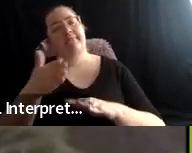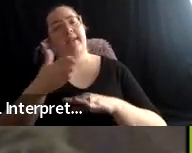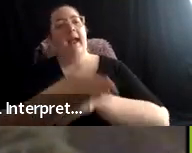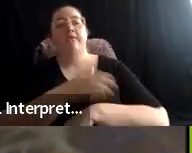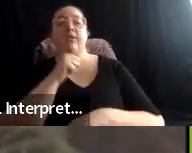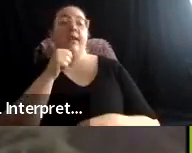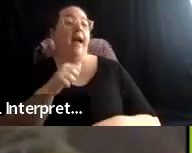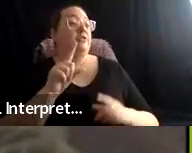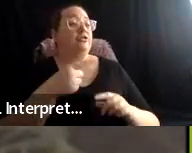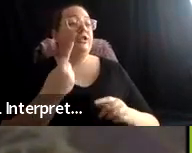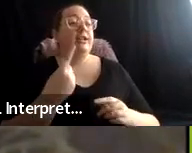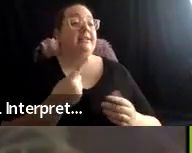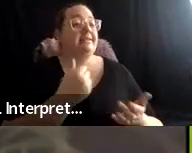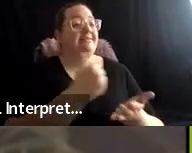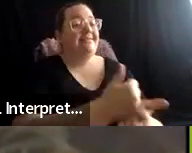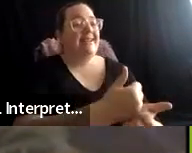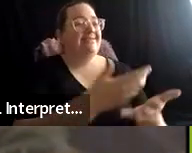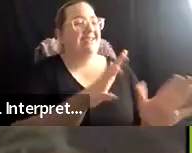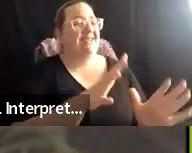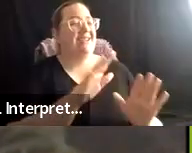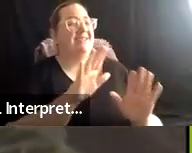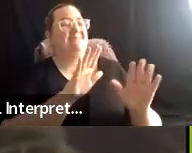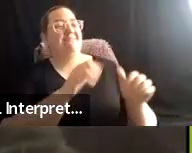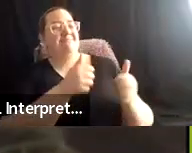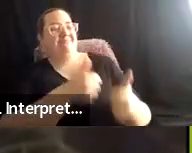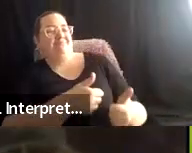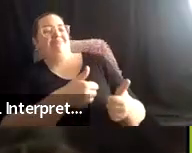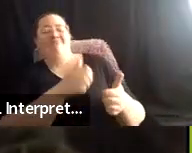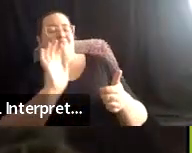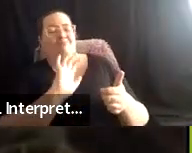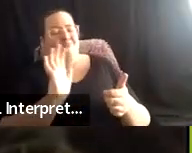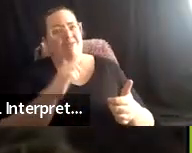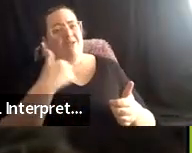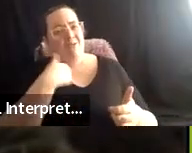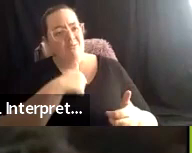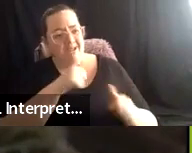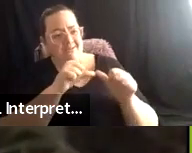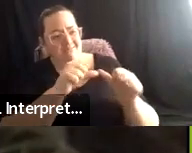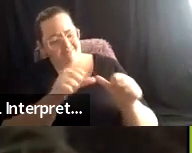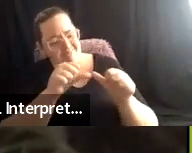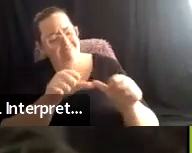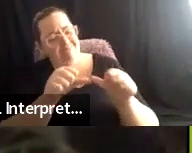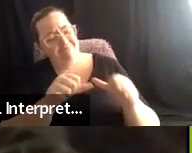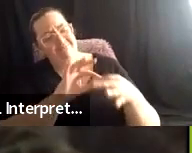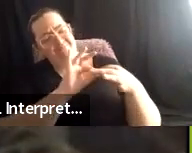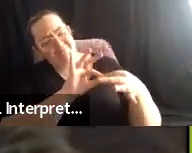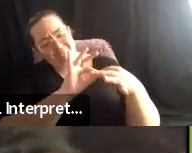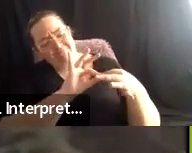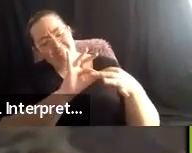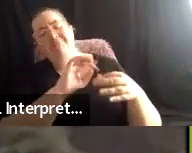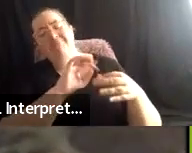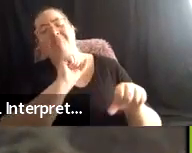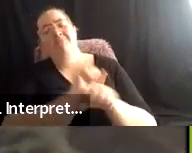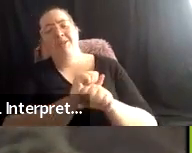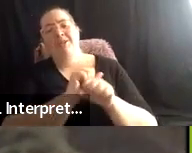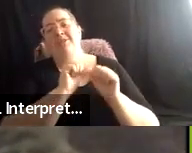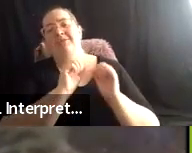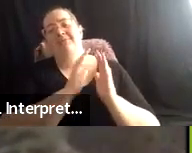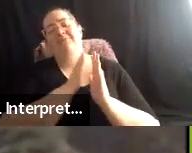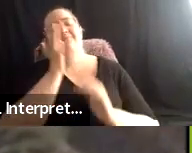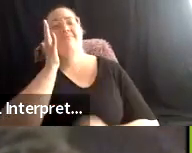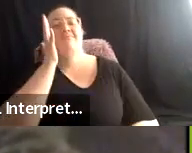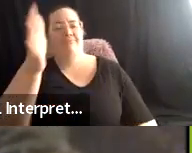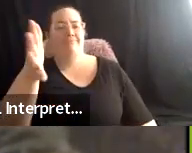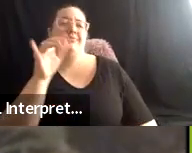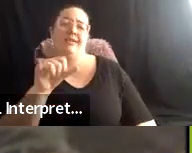leaving, but we're building our kinship network, um, as we go, and that has been really, um, uh, gorgeous and